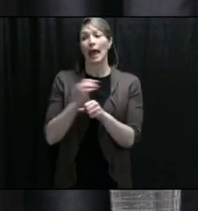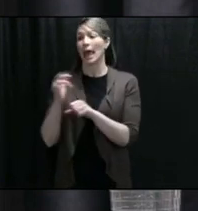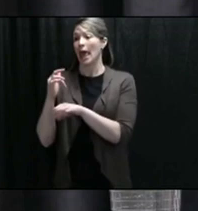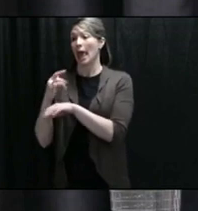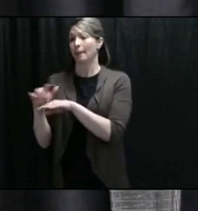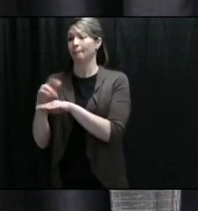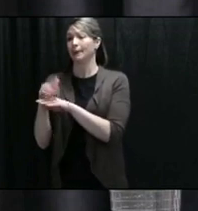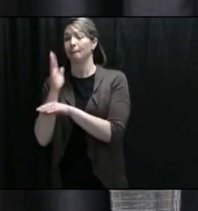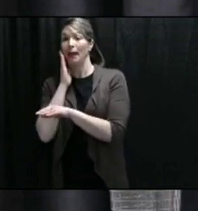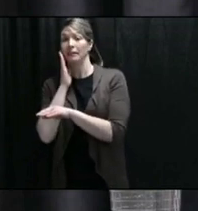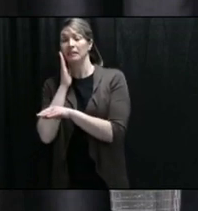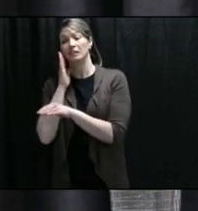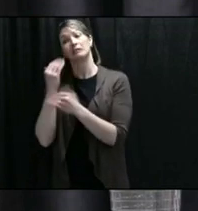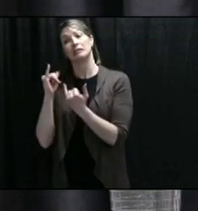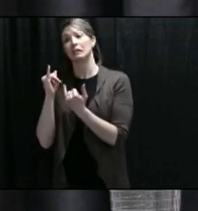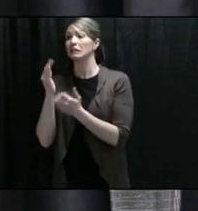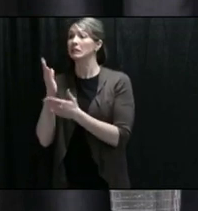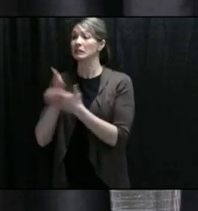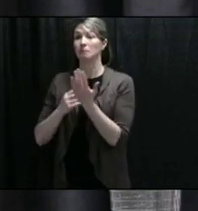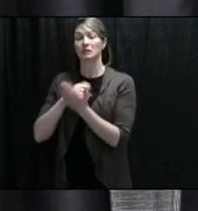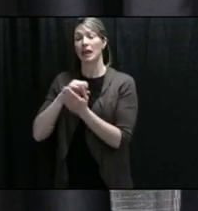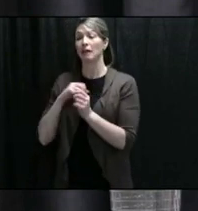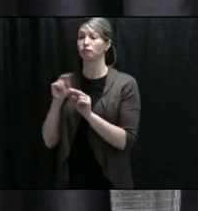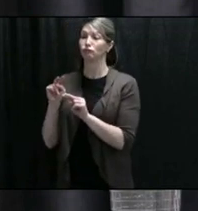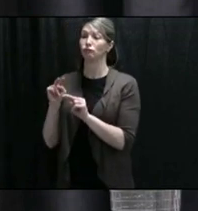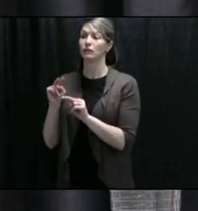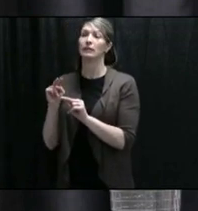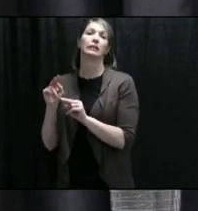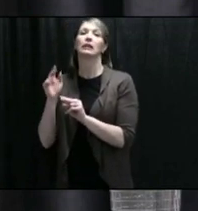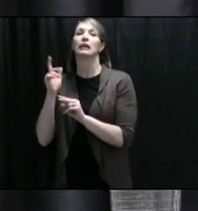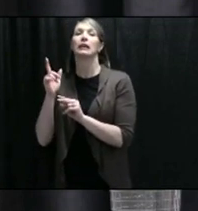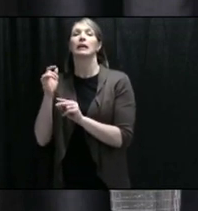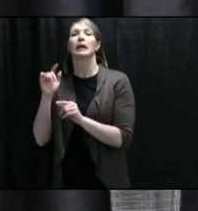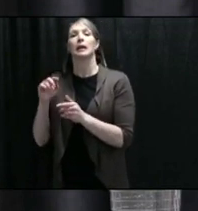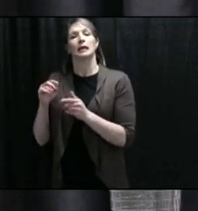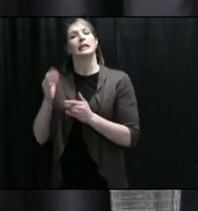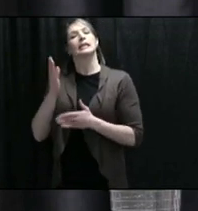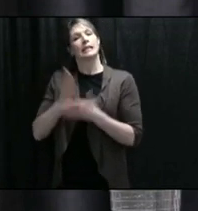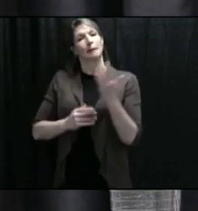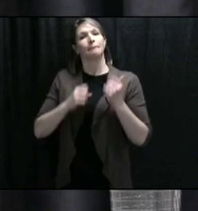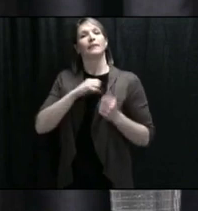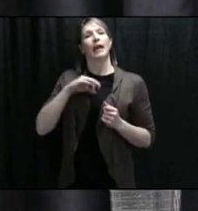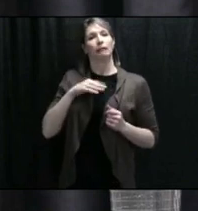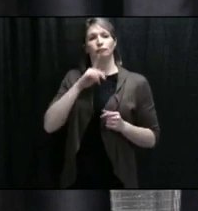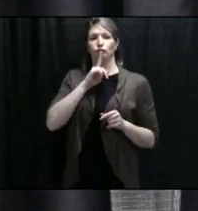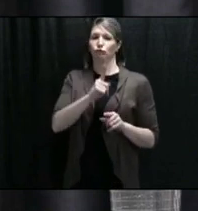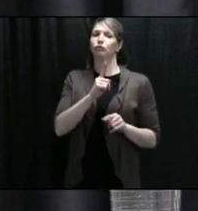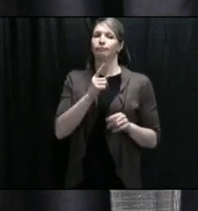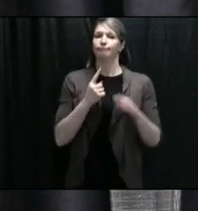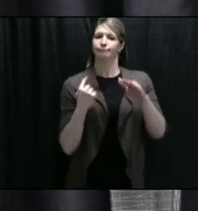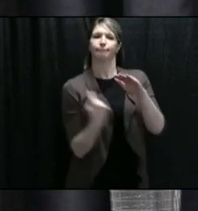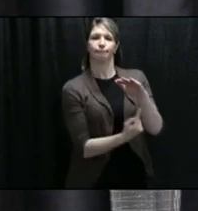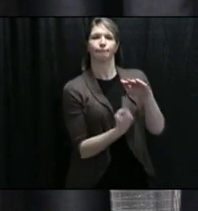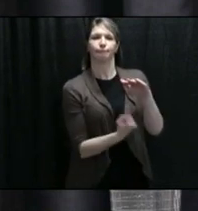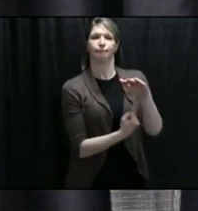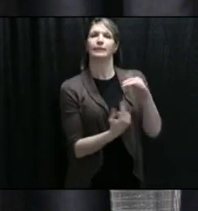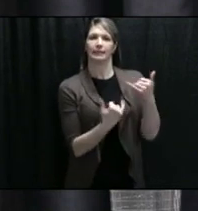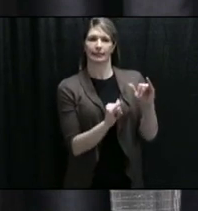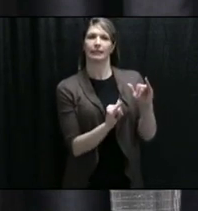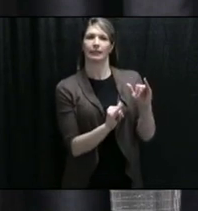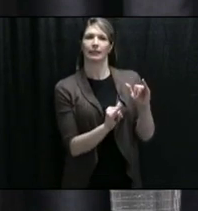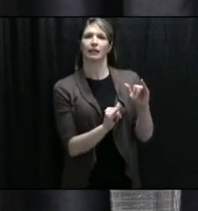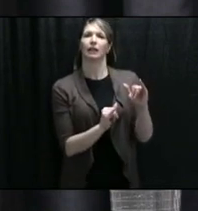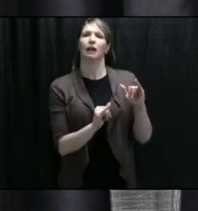So the staff that have been taken out of the system for self-isolation at the moment can be covered, although I gather the community